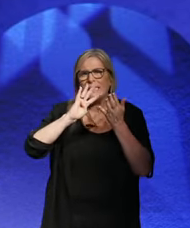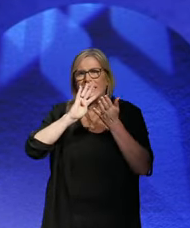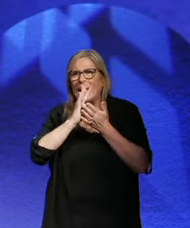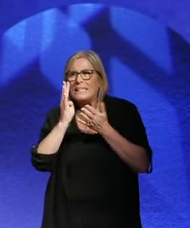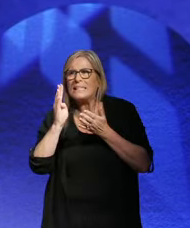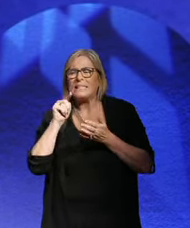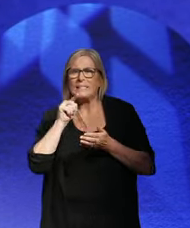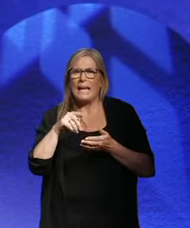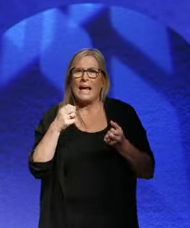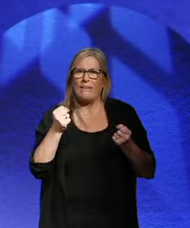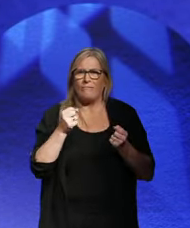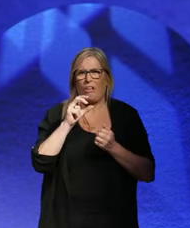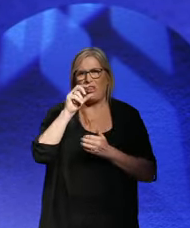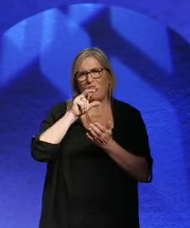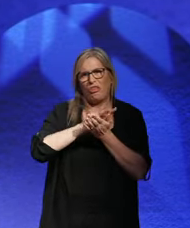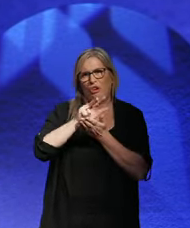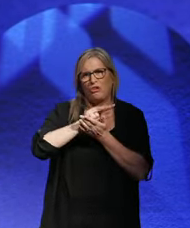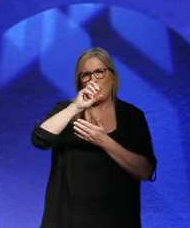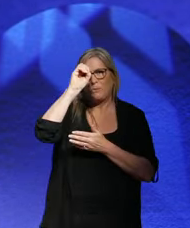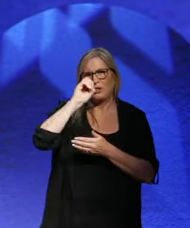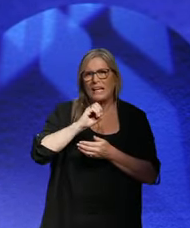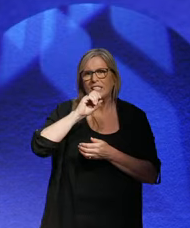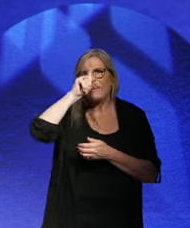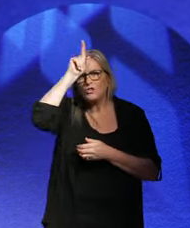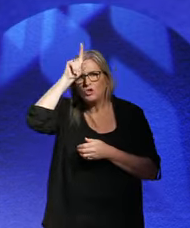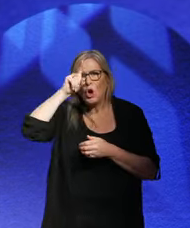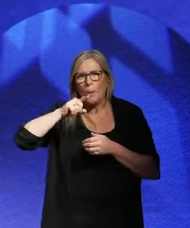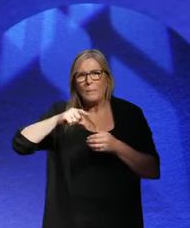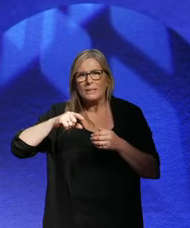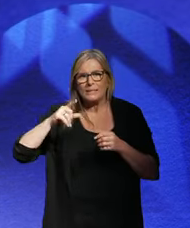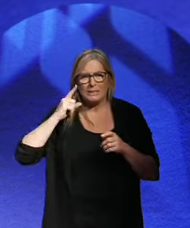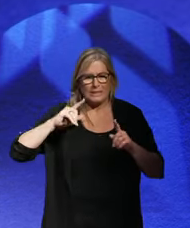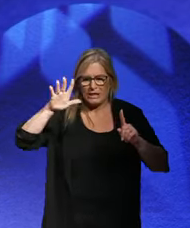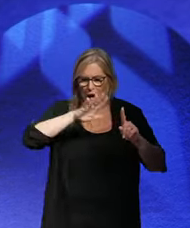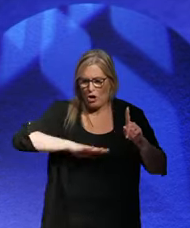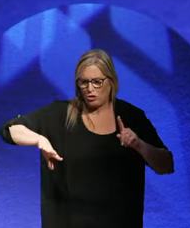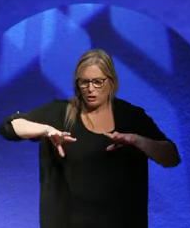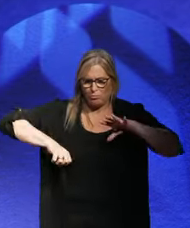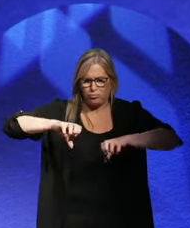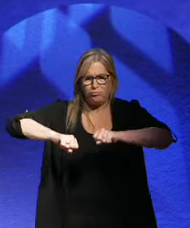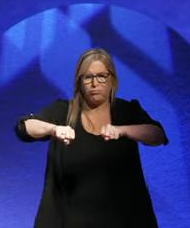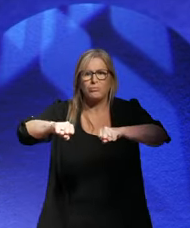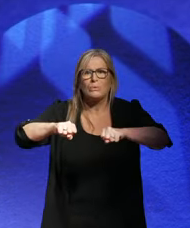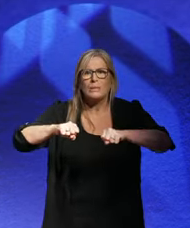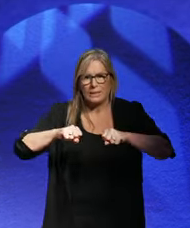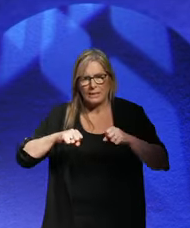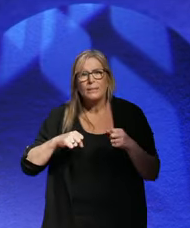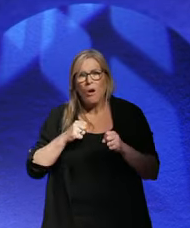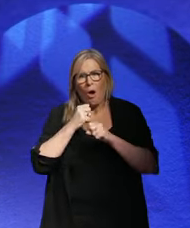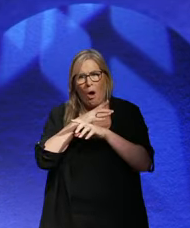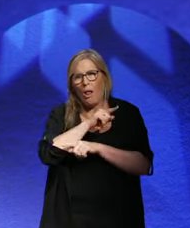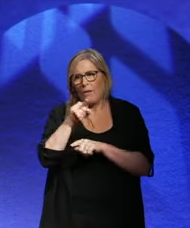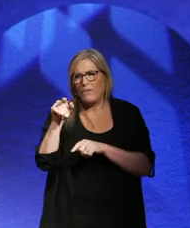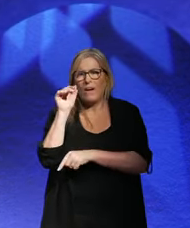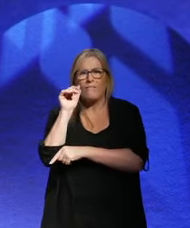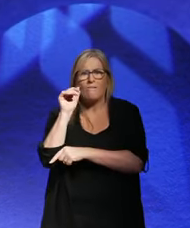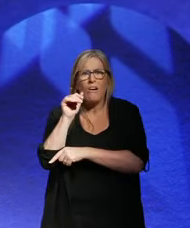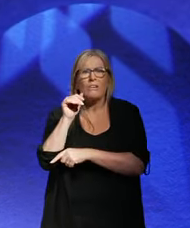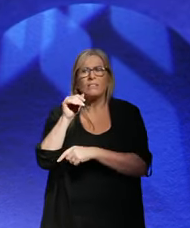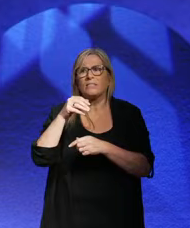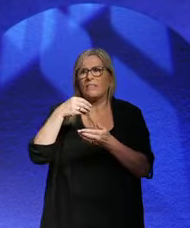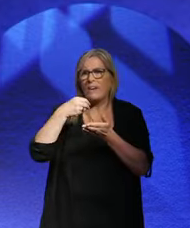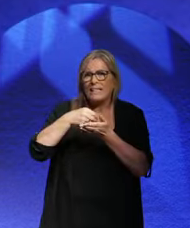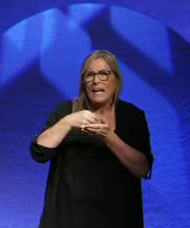things. It took 13% of German territory away. It seized all of Germany's foreign financial